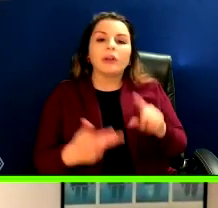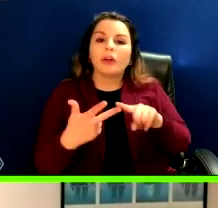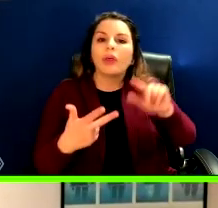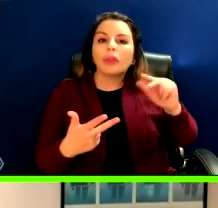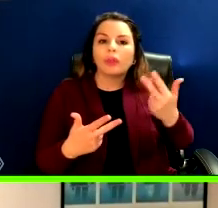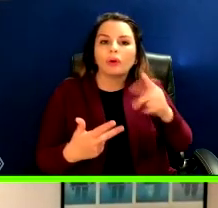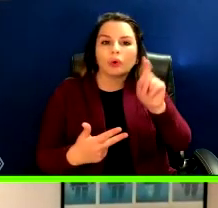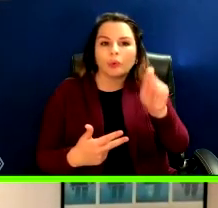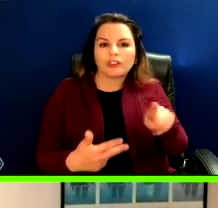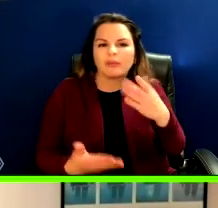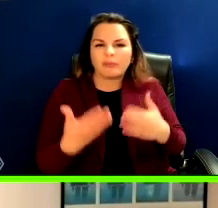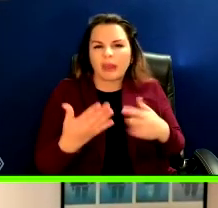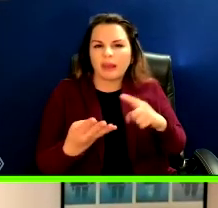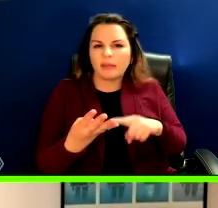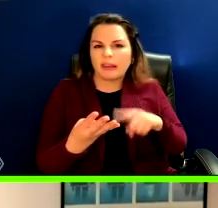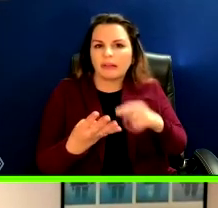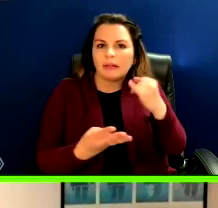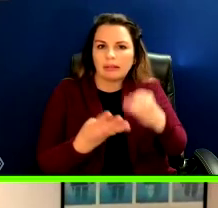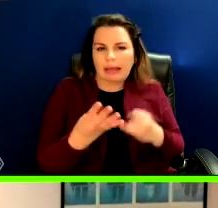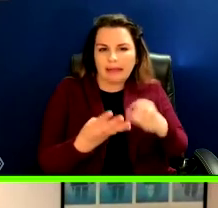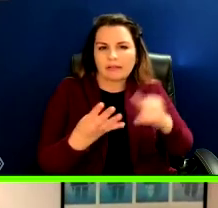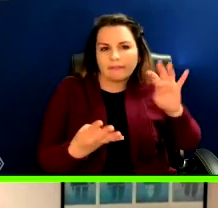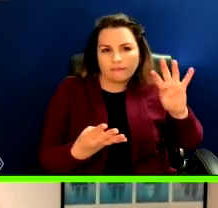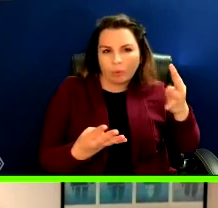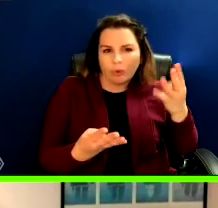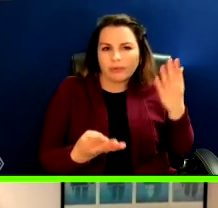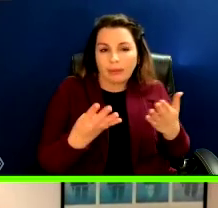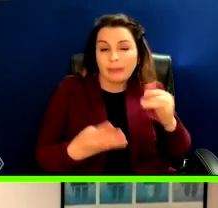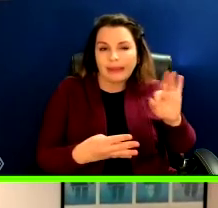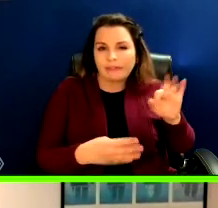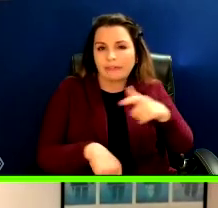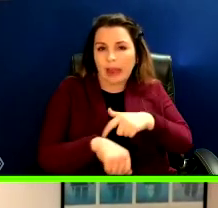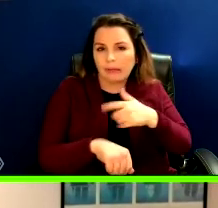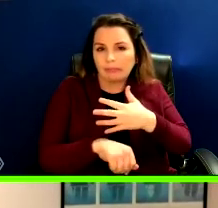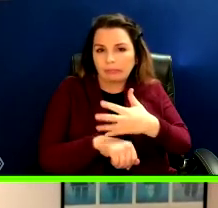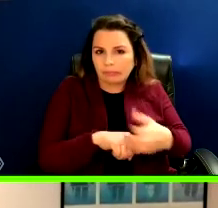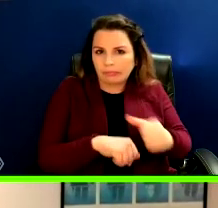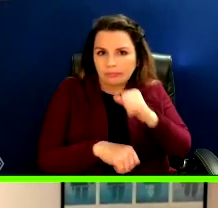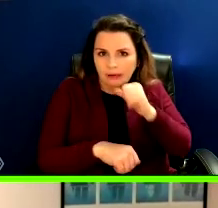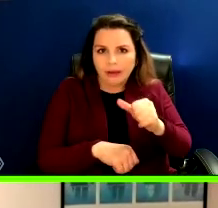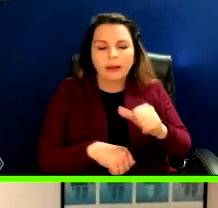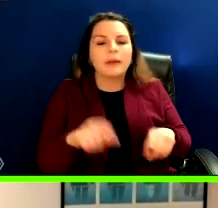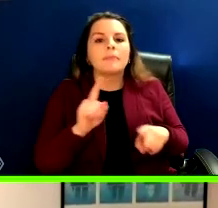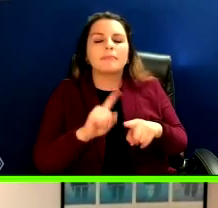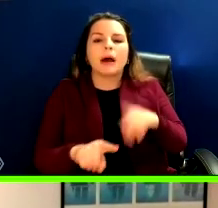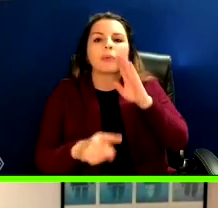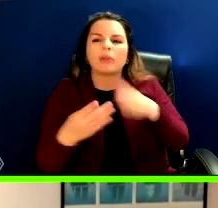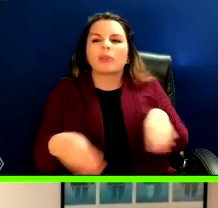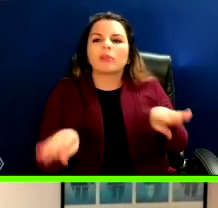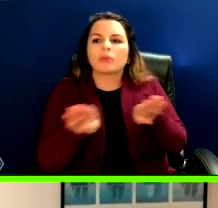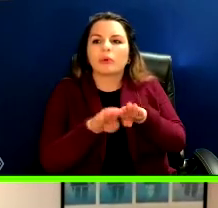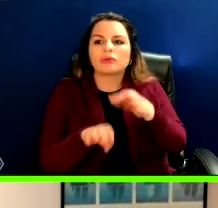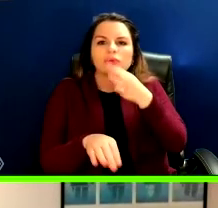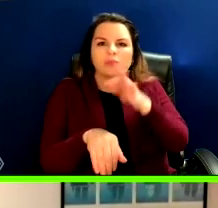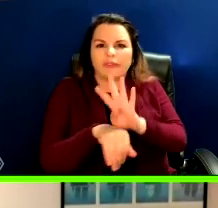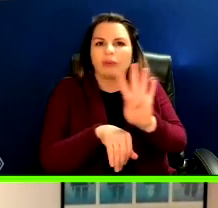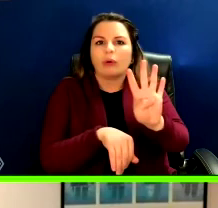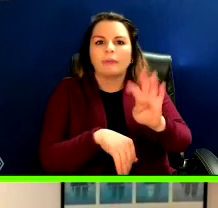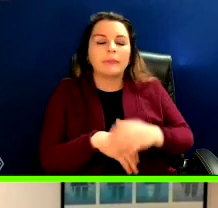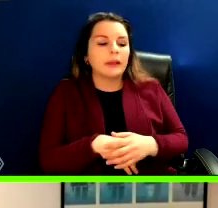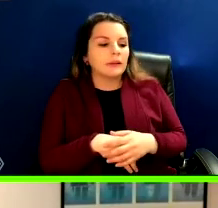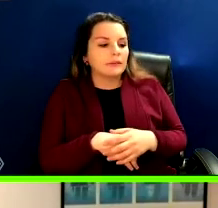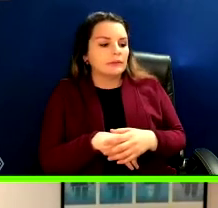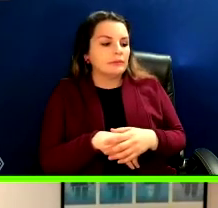question and maybe time for one more after this, if I can, and then we'll be able to close up at four. So